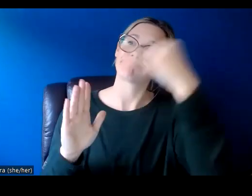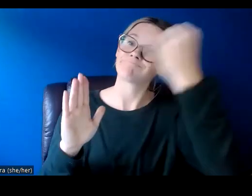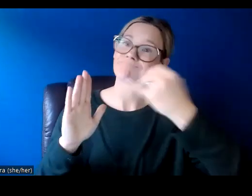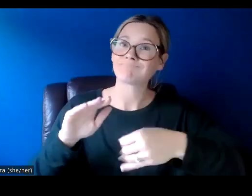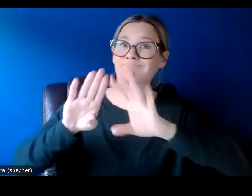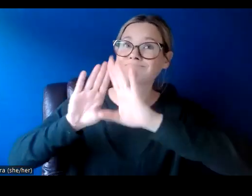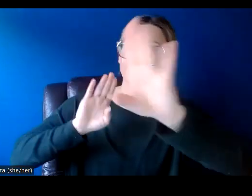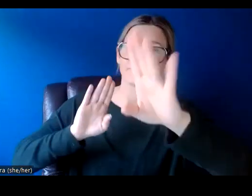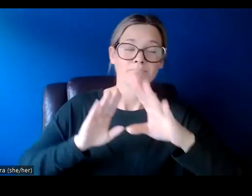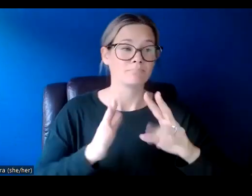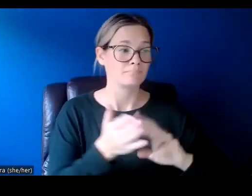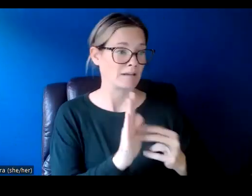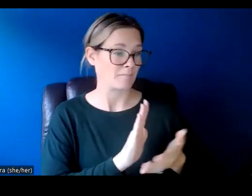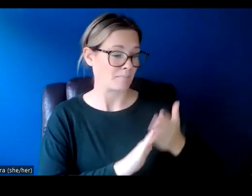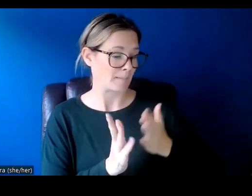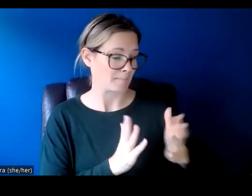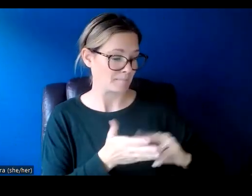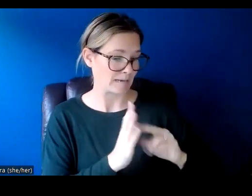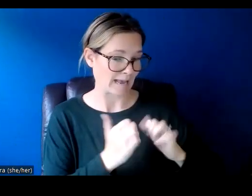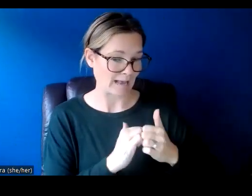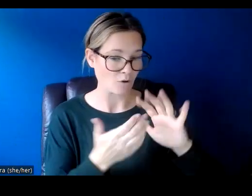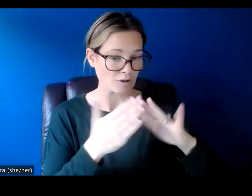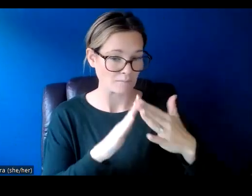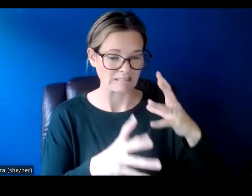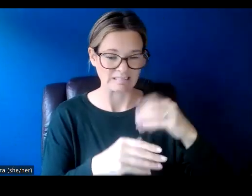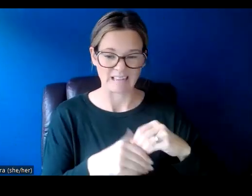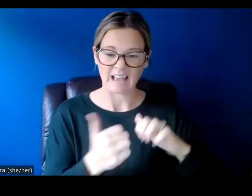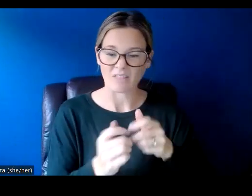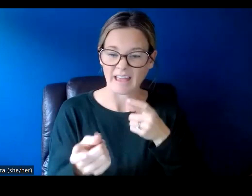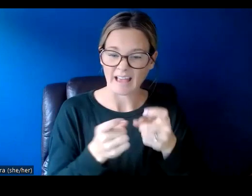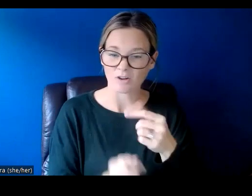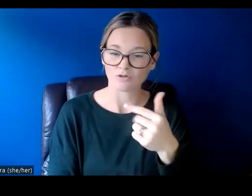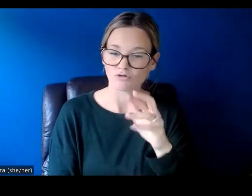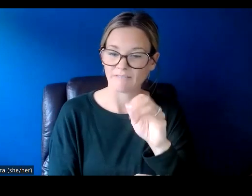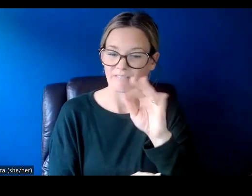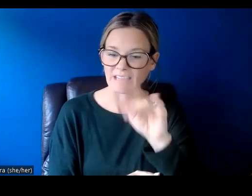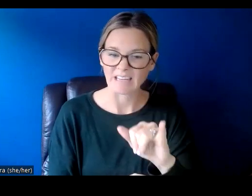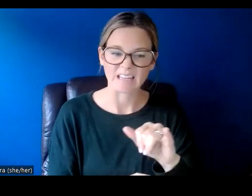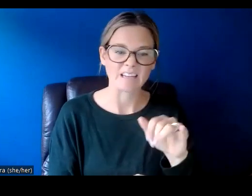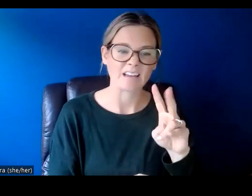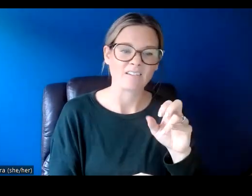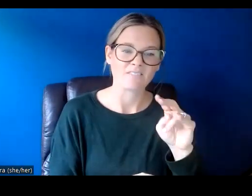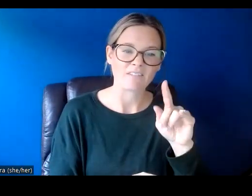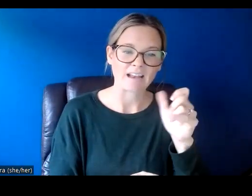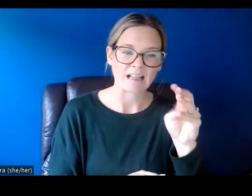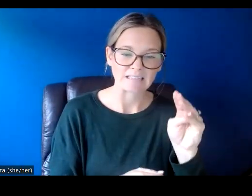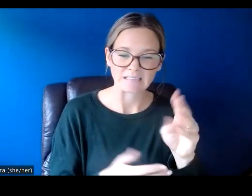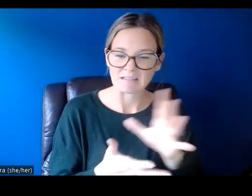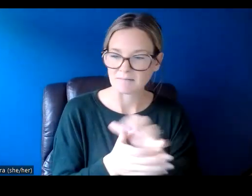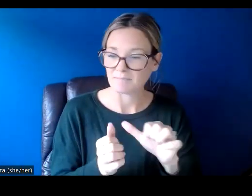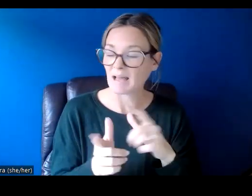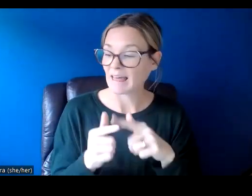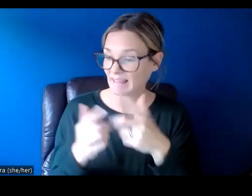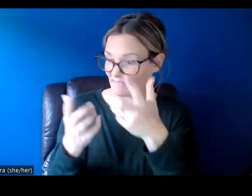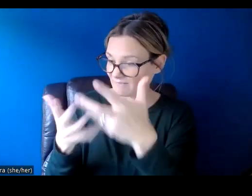to include how the community organization would deal with graffiti or any other vandalism and then what will happen to the mural once the